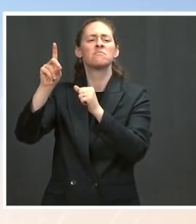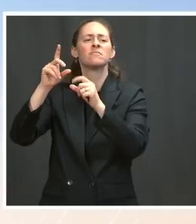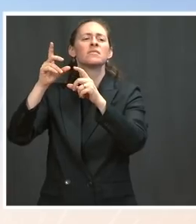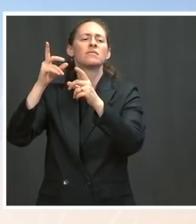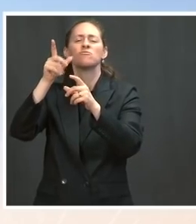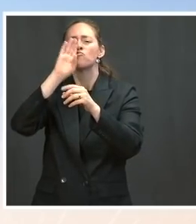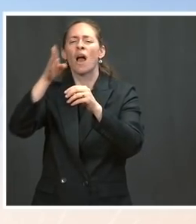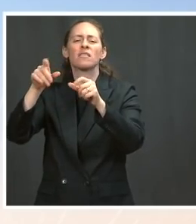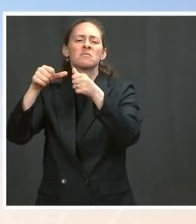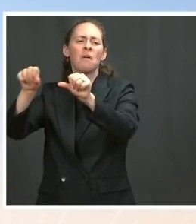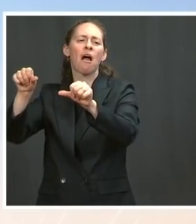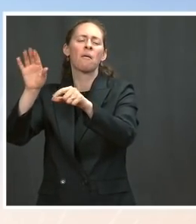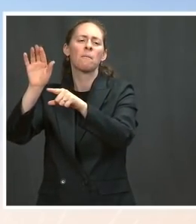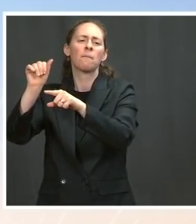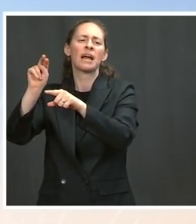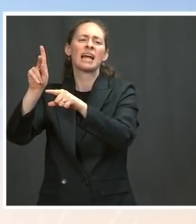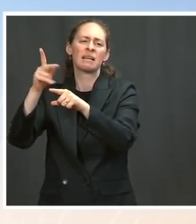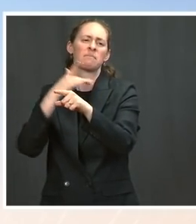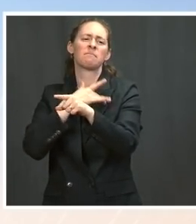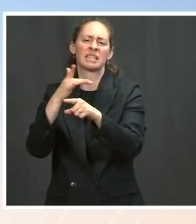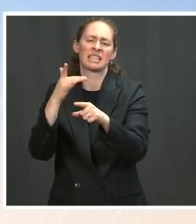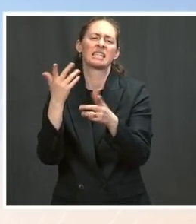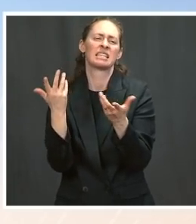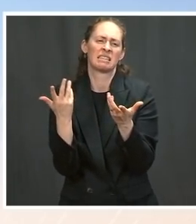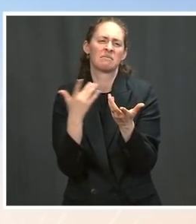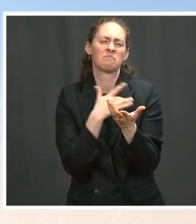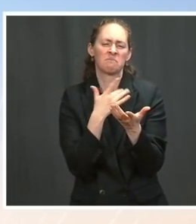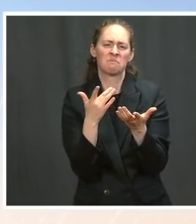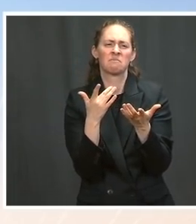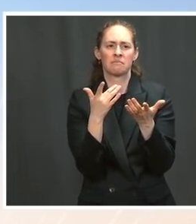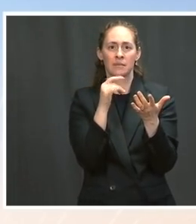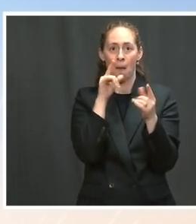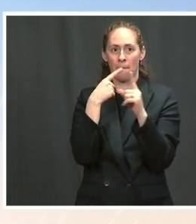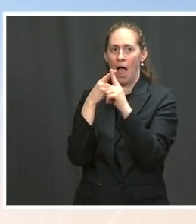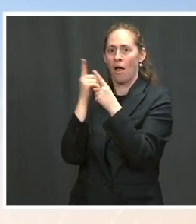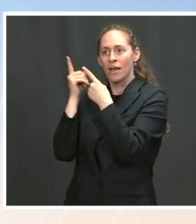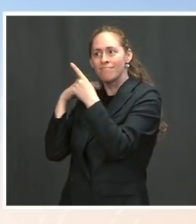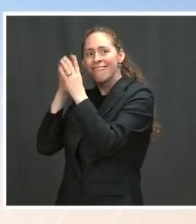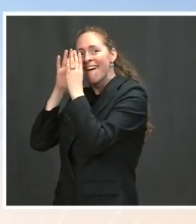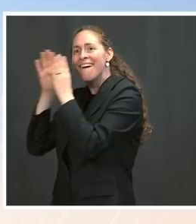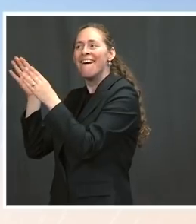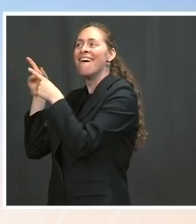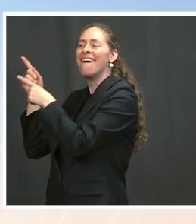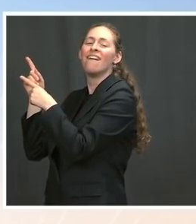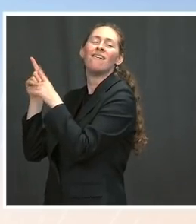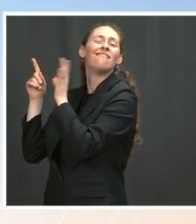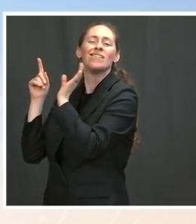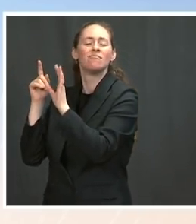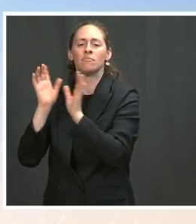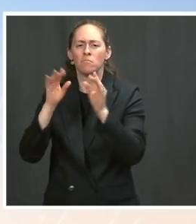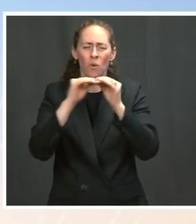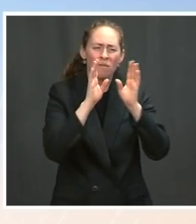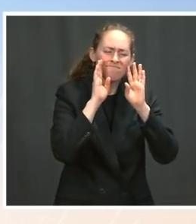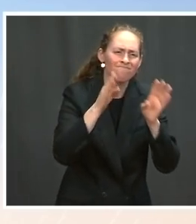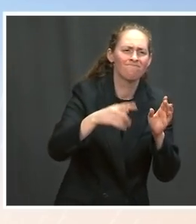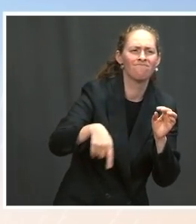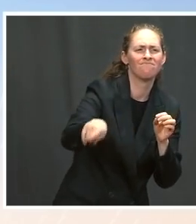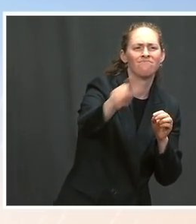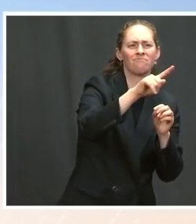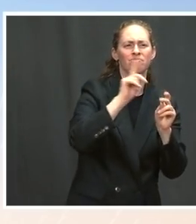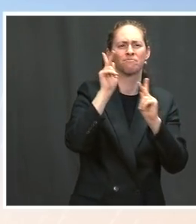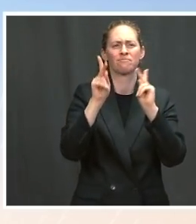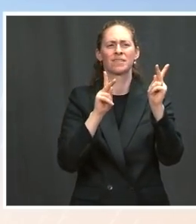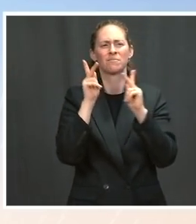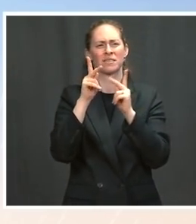but not intended to make it about him. It's about the American people. And we didn't have him sign the checks because we were